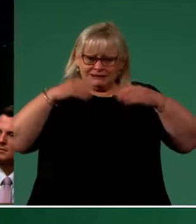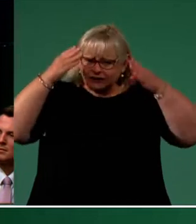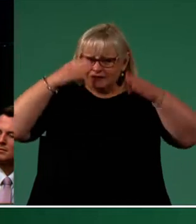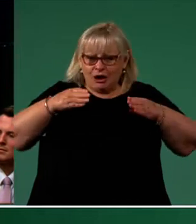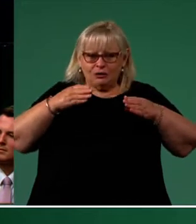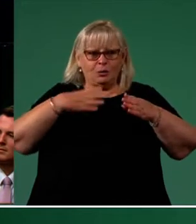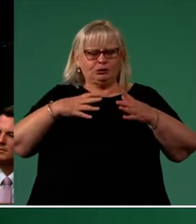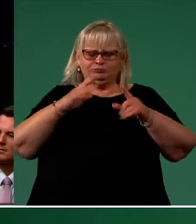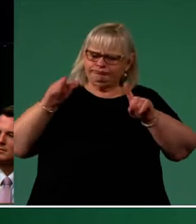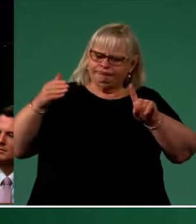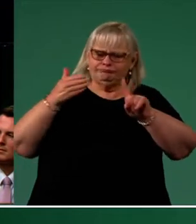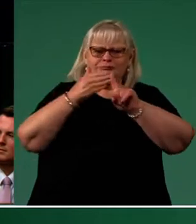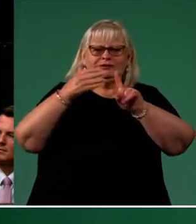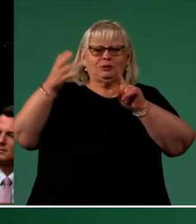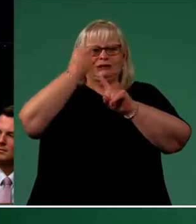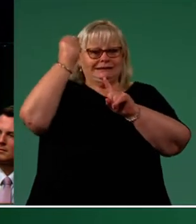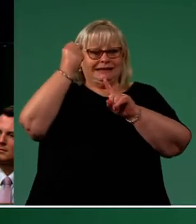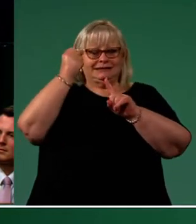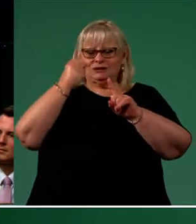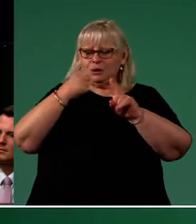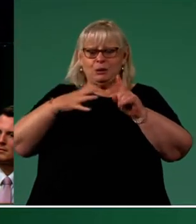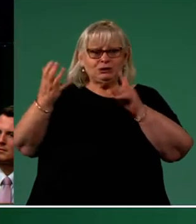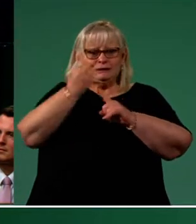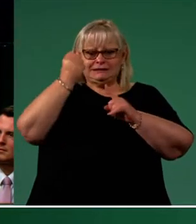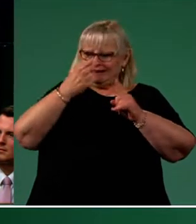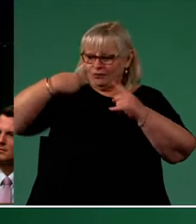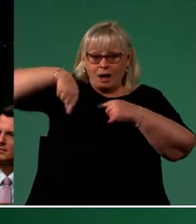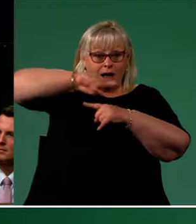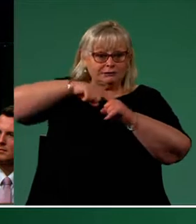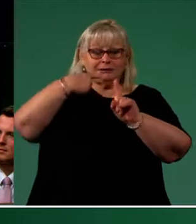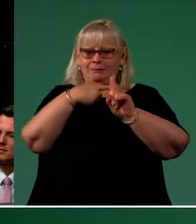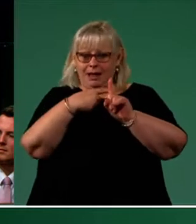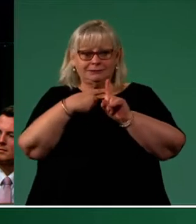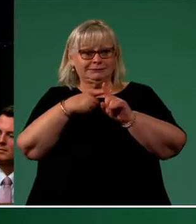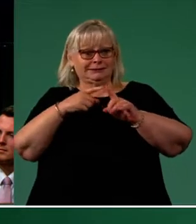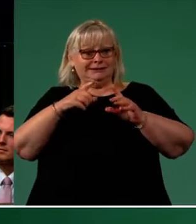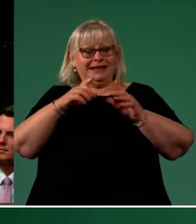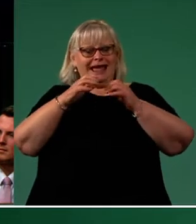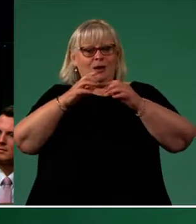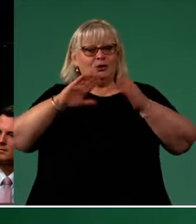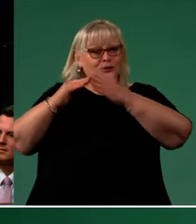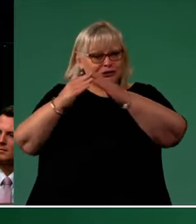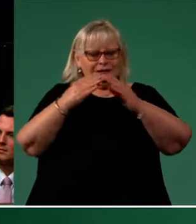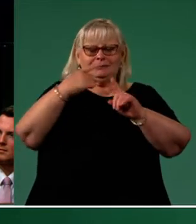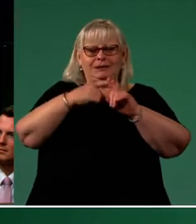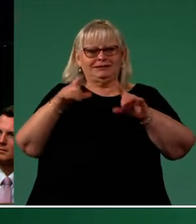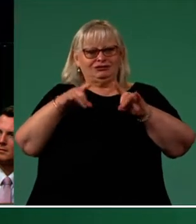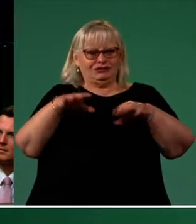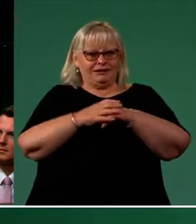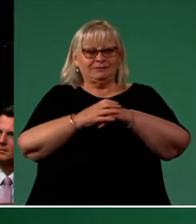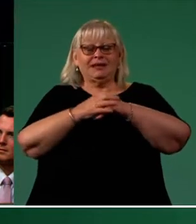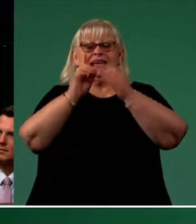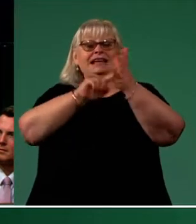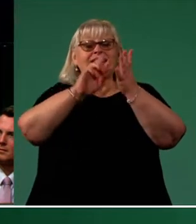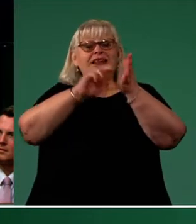We want it for our families and our friends, for our local economy and for our nation. Bennelong is the Lane Cove River to the north